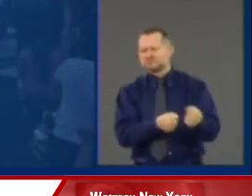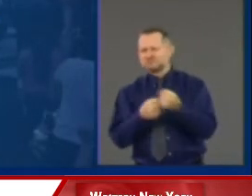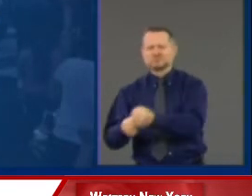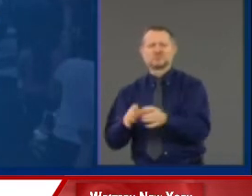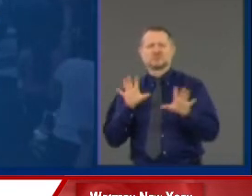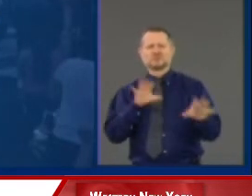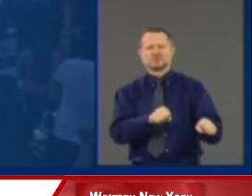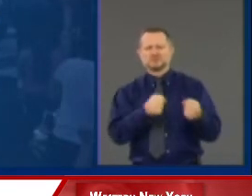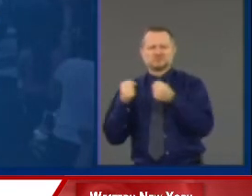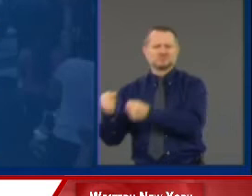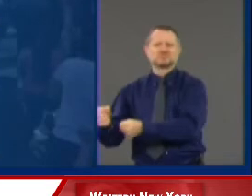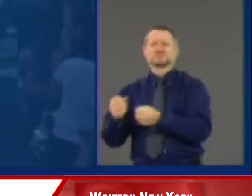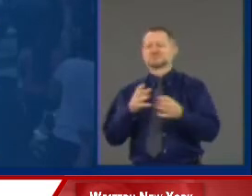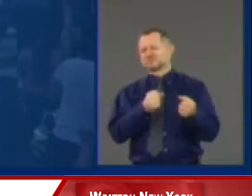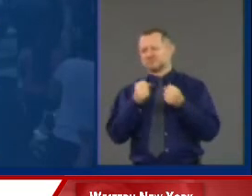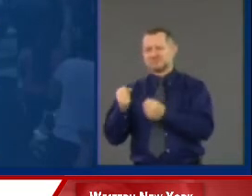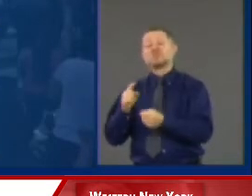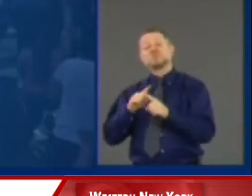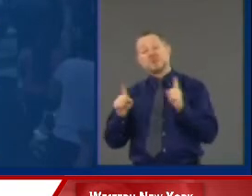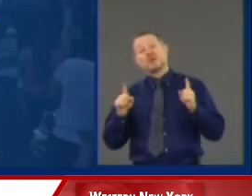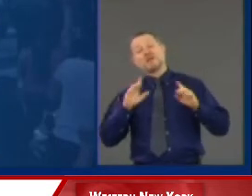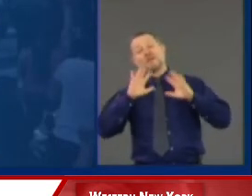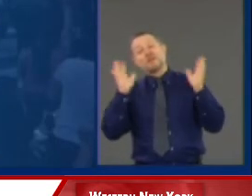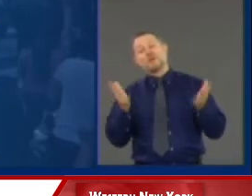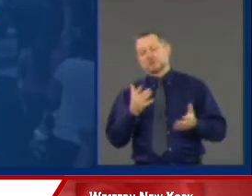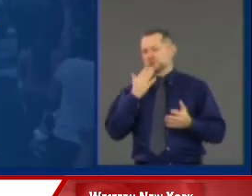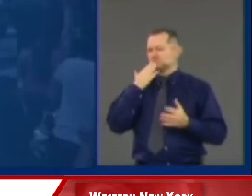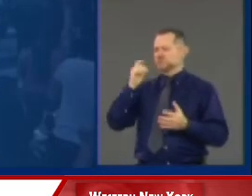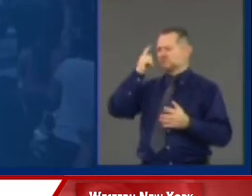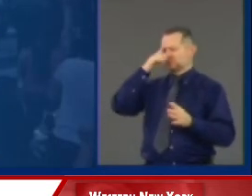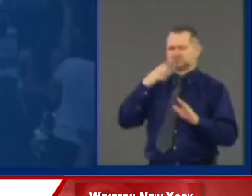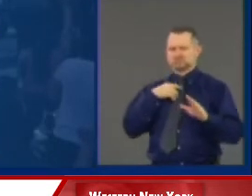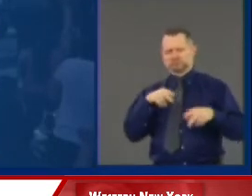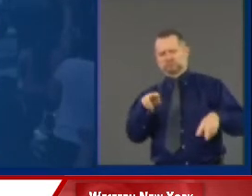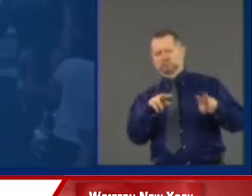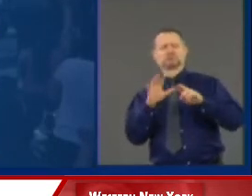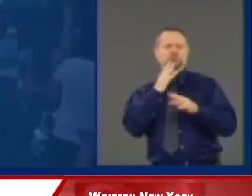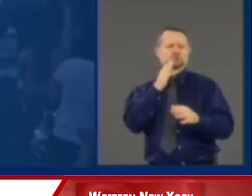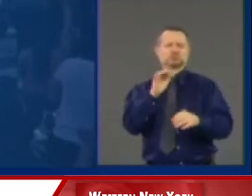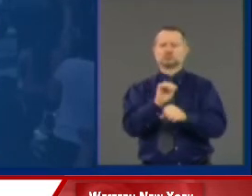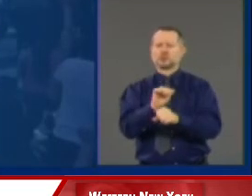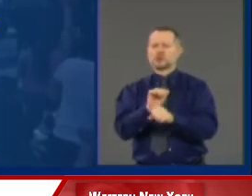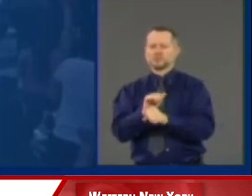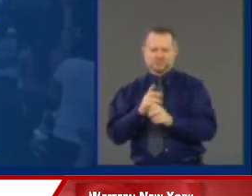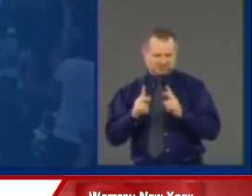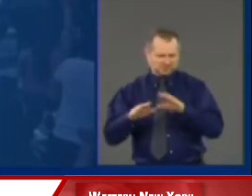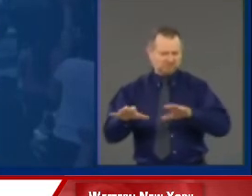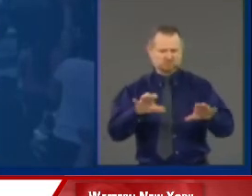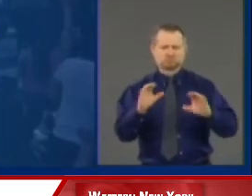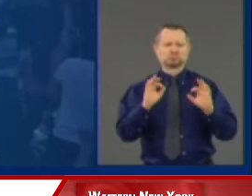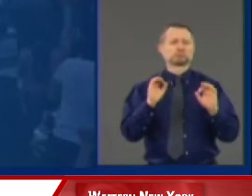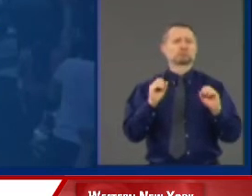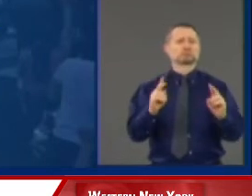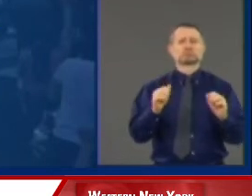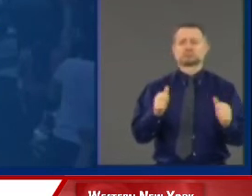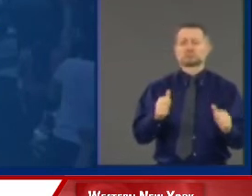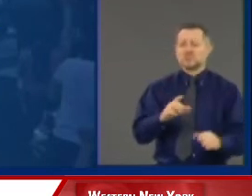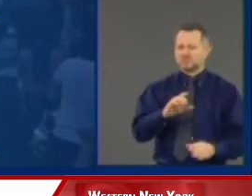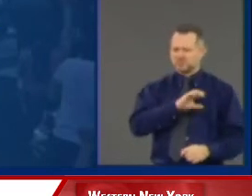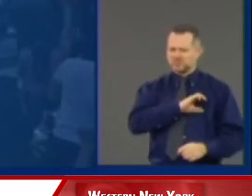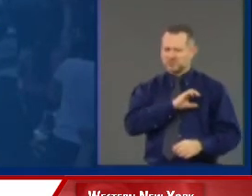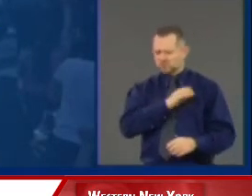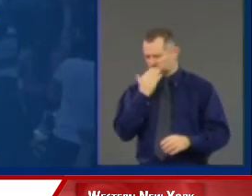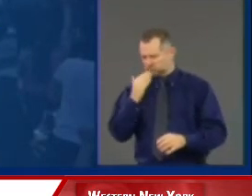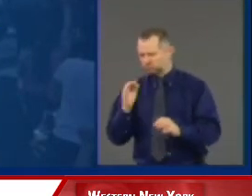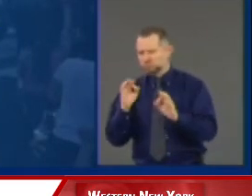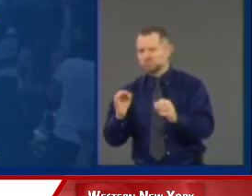But the local governments did a great job. People did a great job. People enforcement did a great job. The